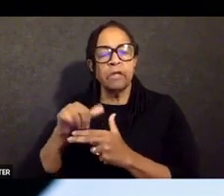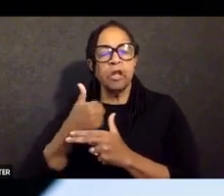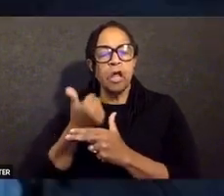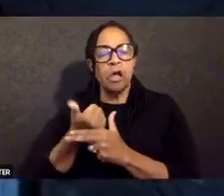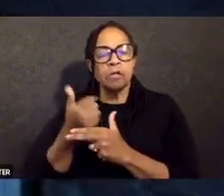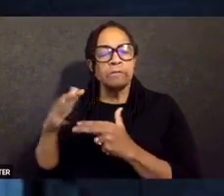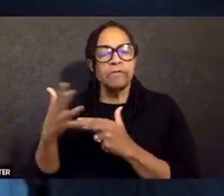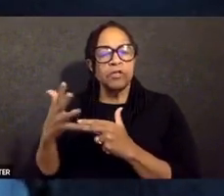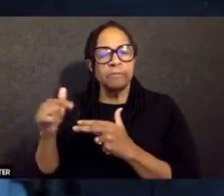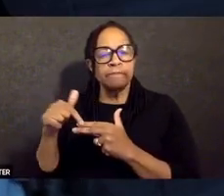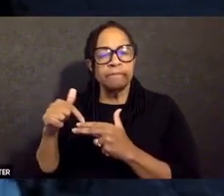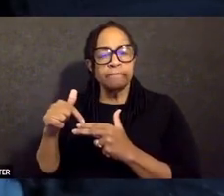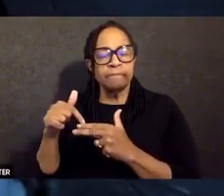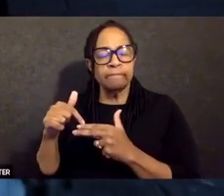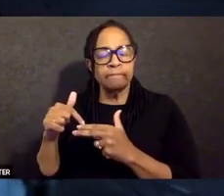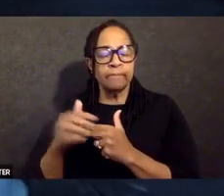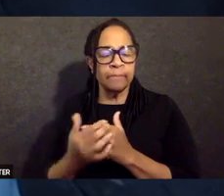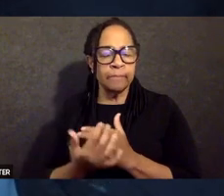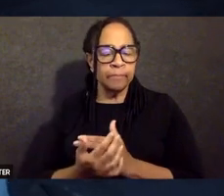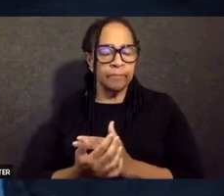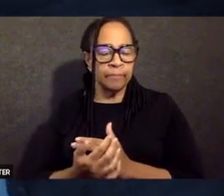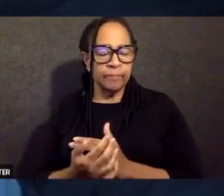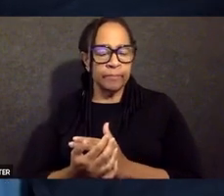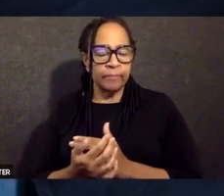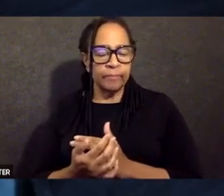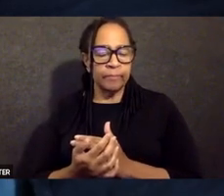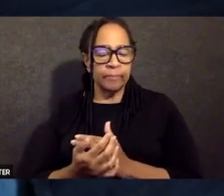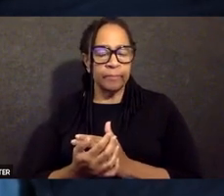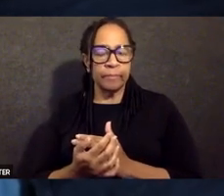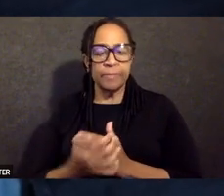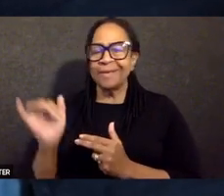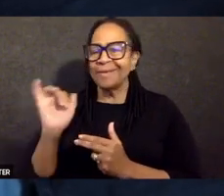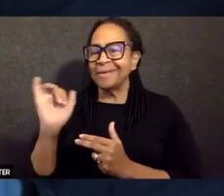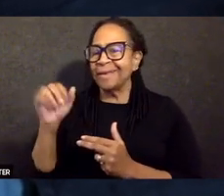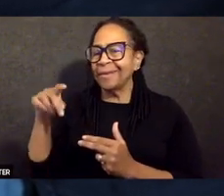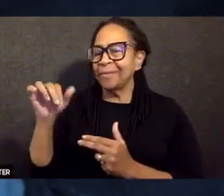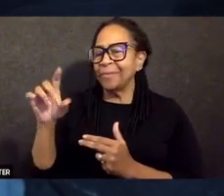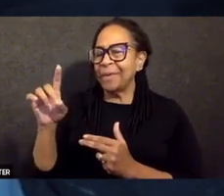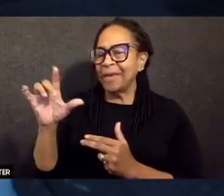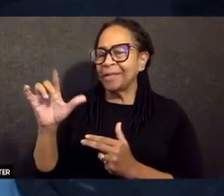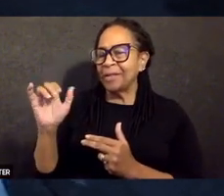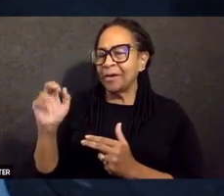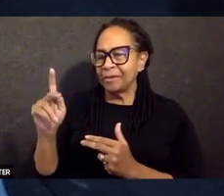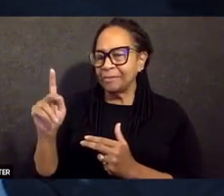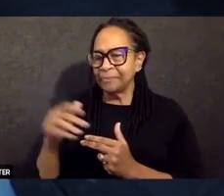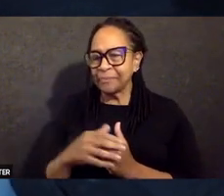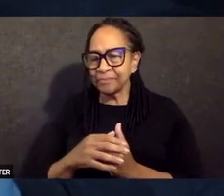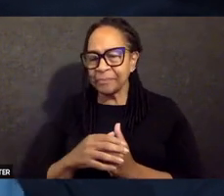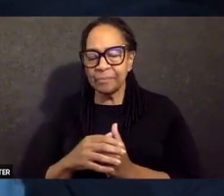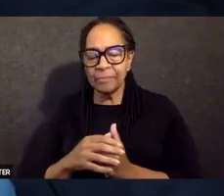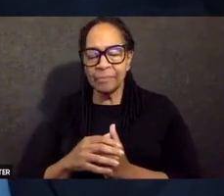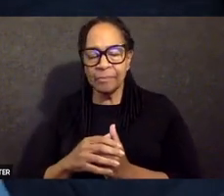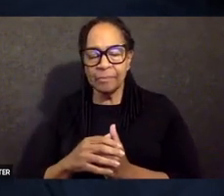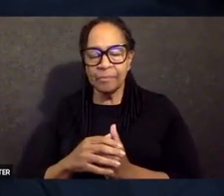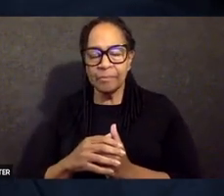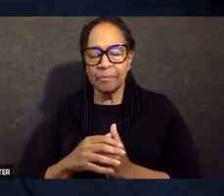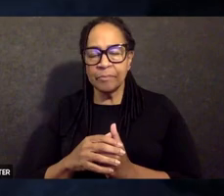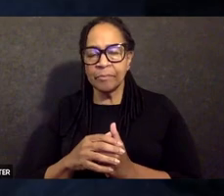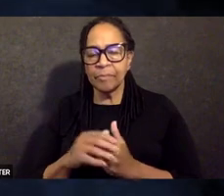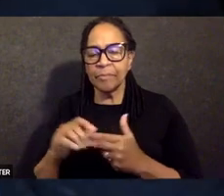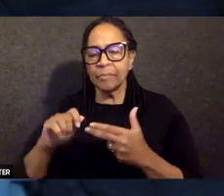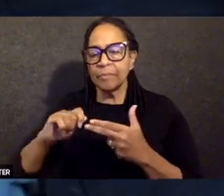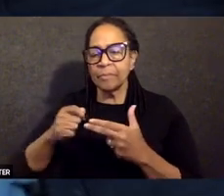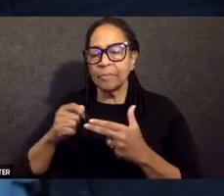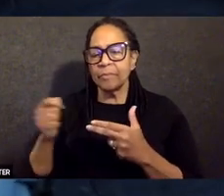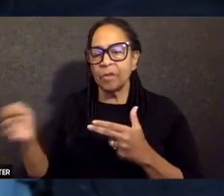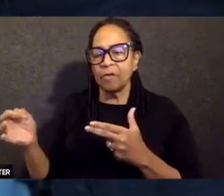and it will come out of your ejection port. Just like a padlock, insert the other end of the cable into the lock, twist